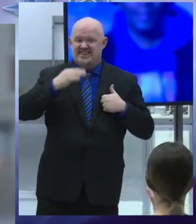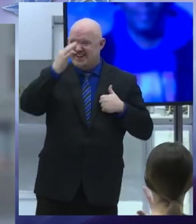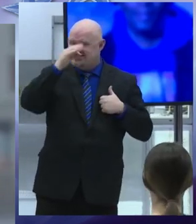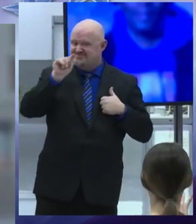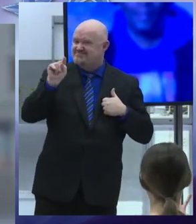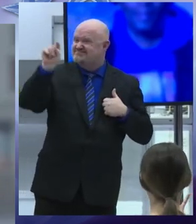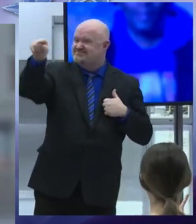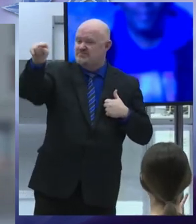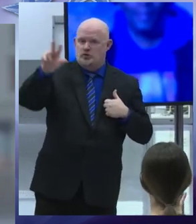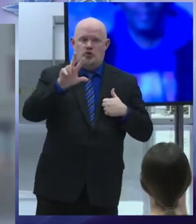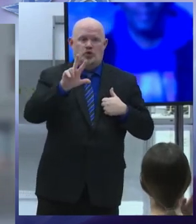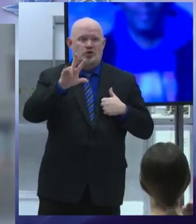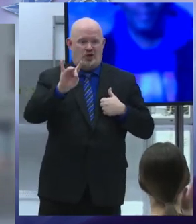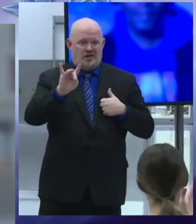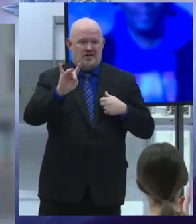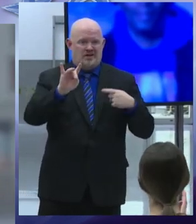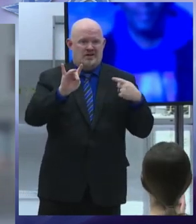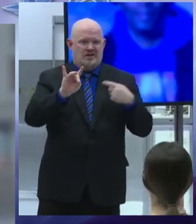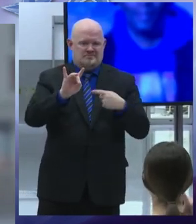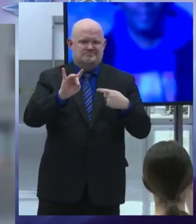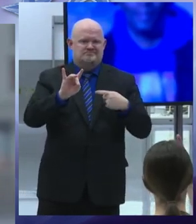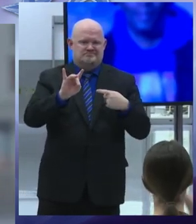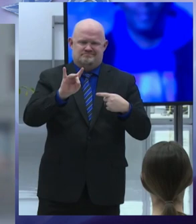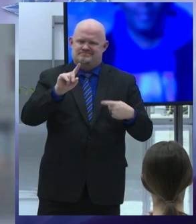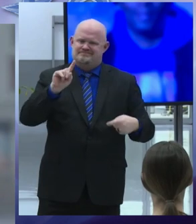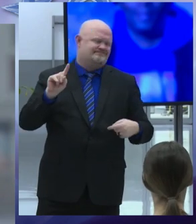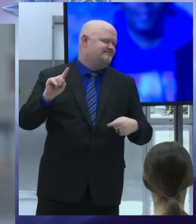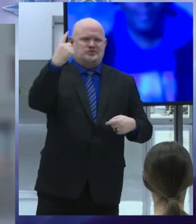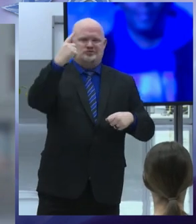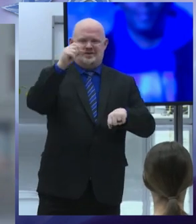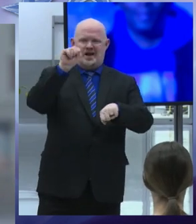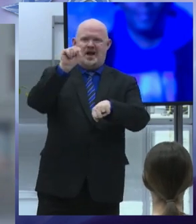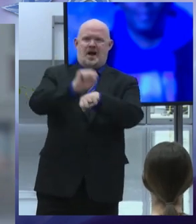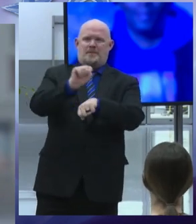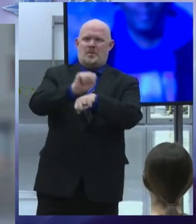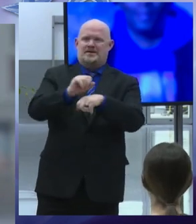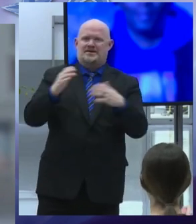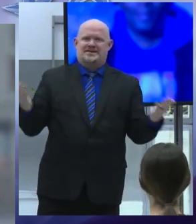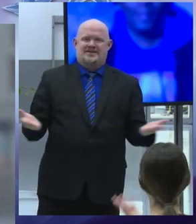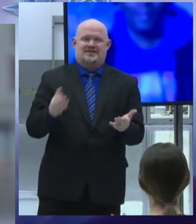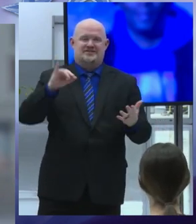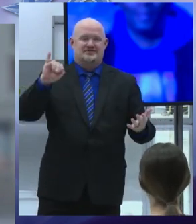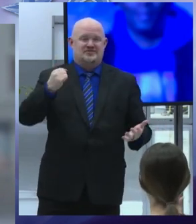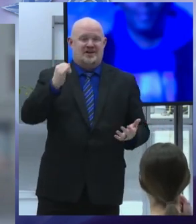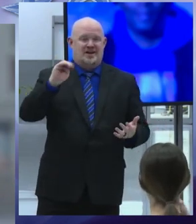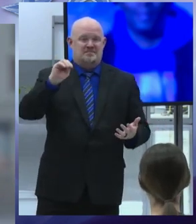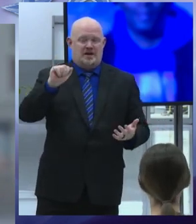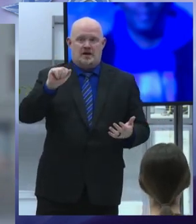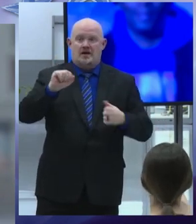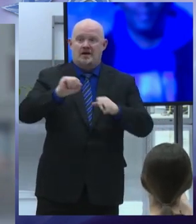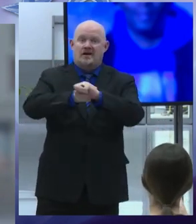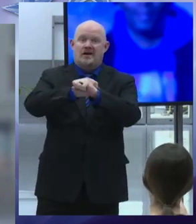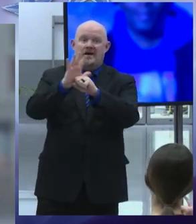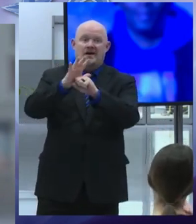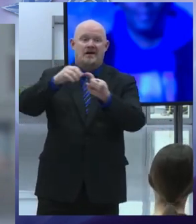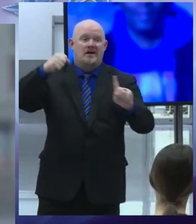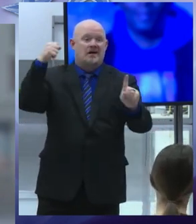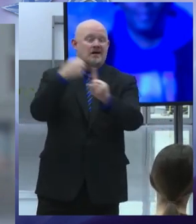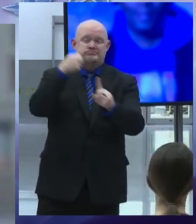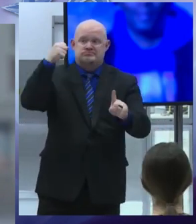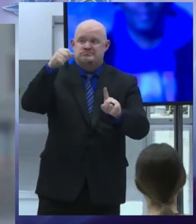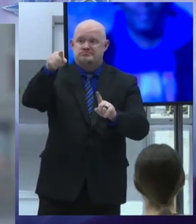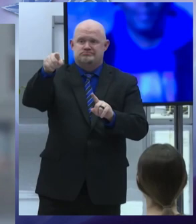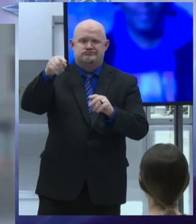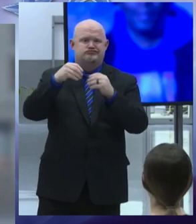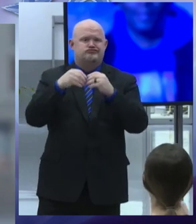after losing his job due to the pandemic lamar landed a job with jma last september the nottingham